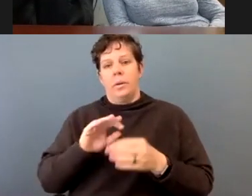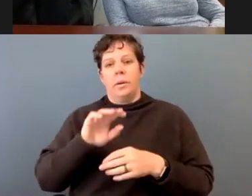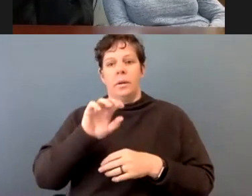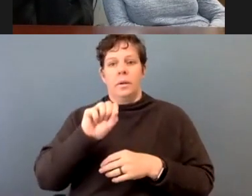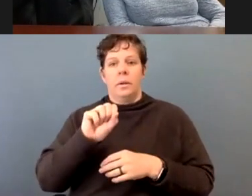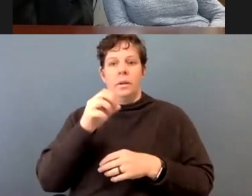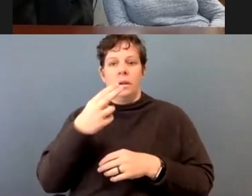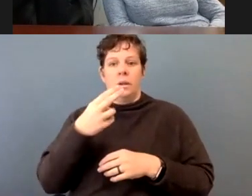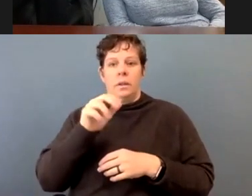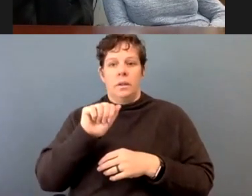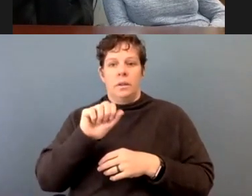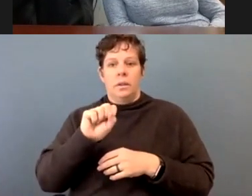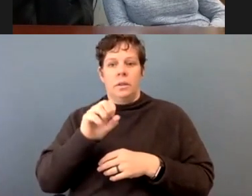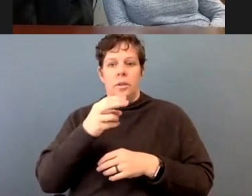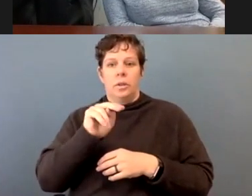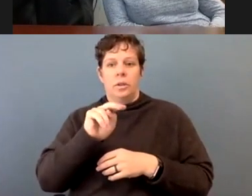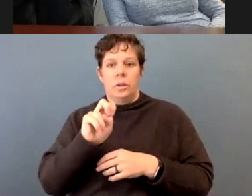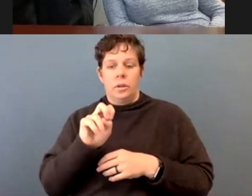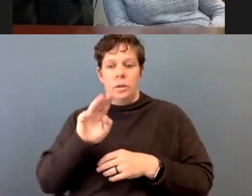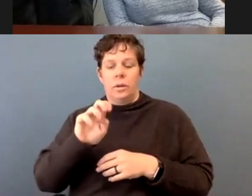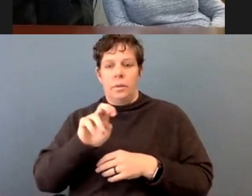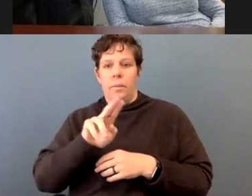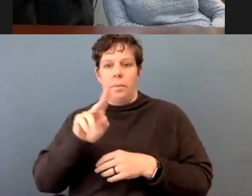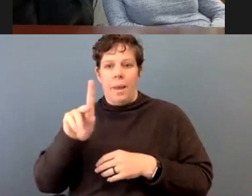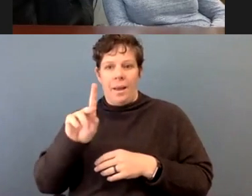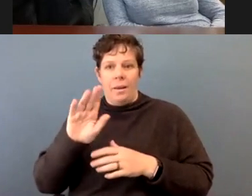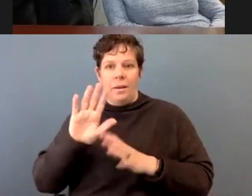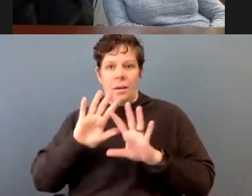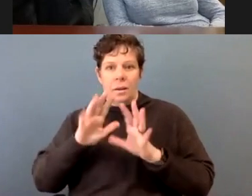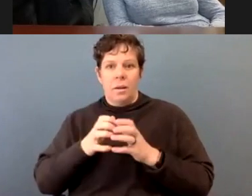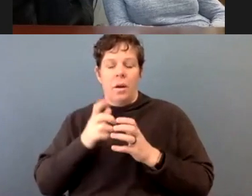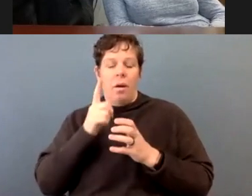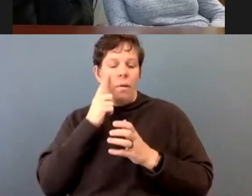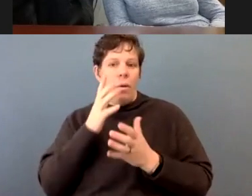for putting this conference on.